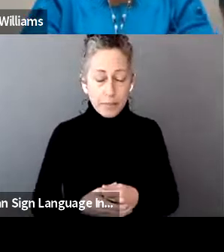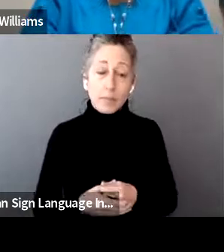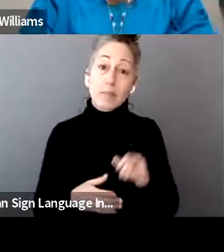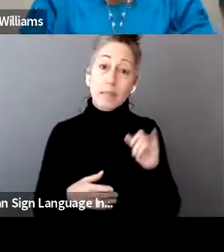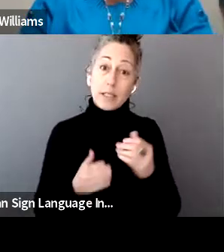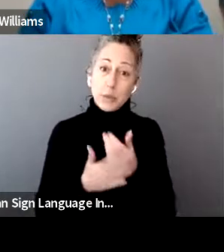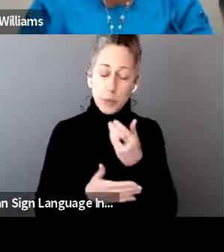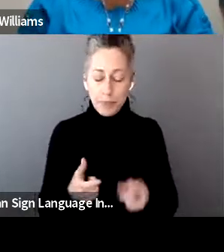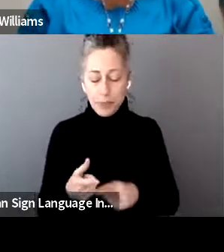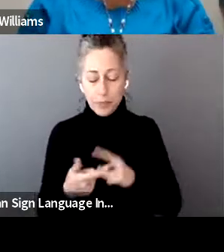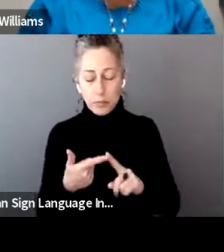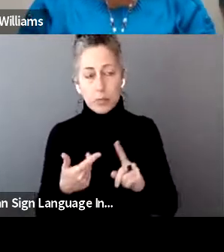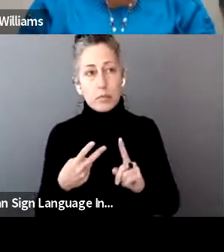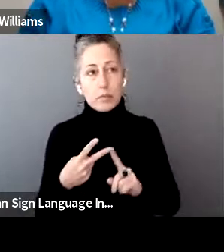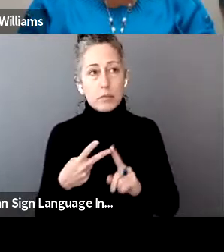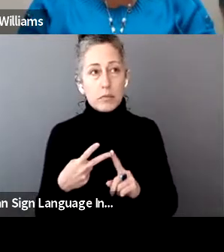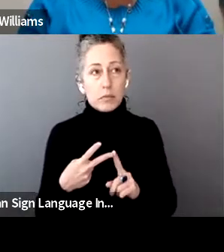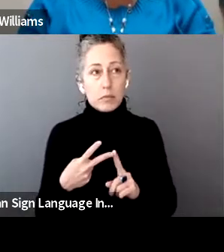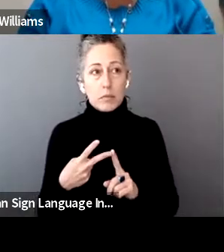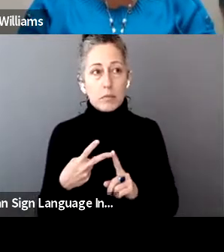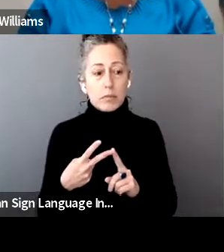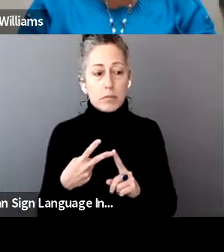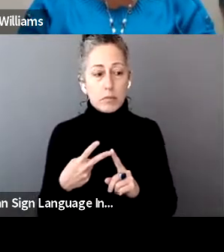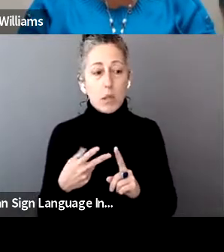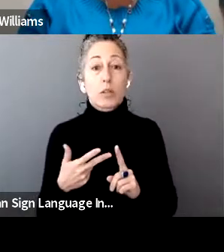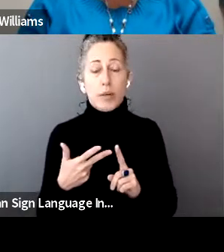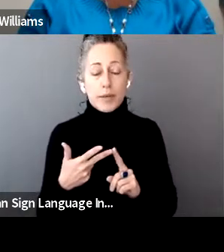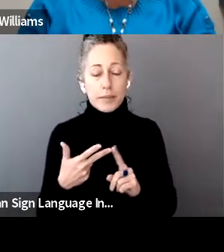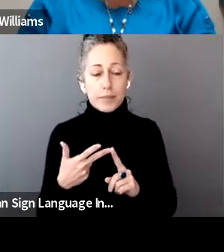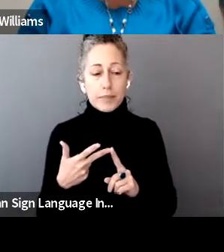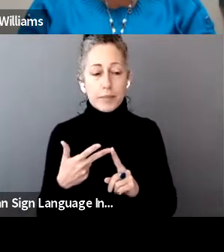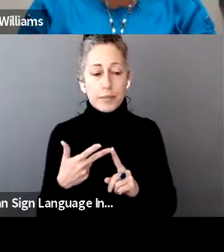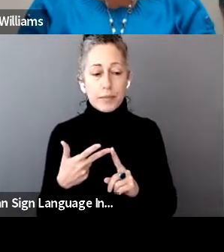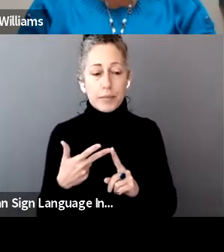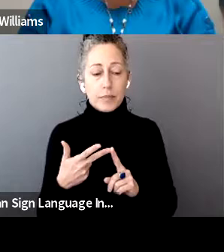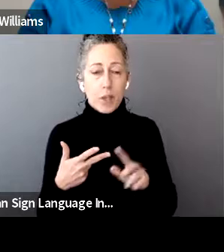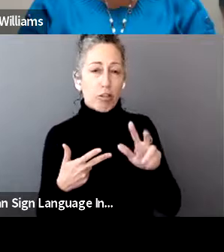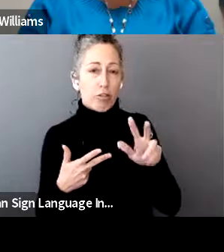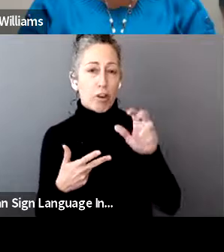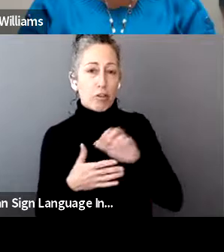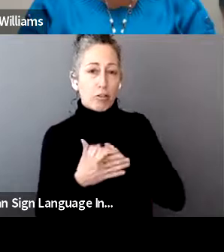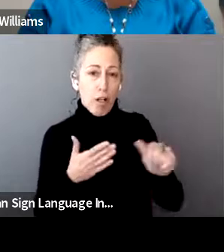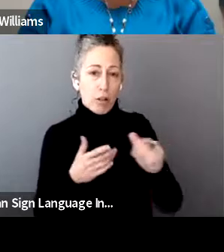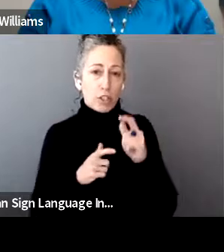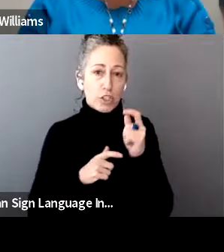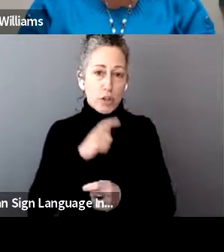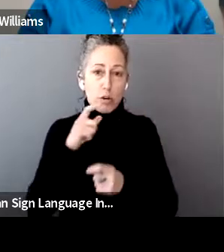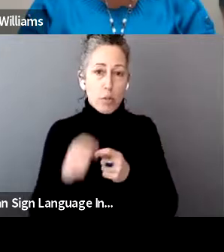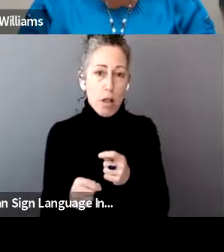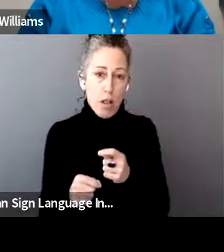new. And then also we have $300 charitable contribution deduction.